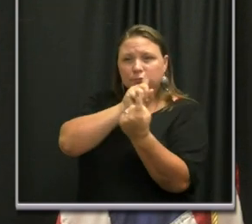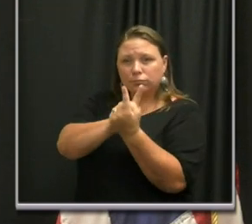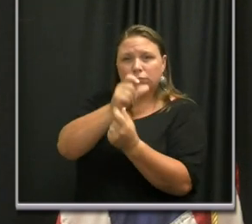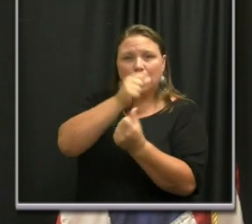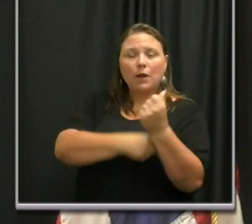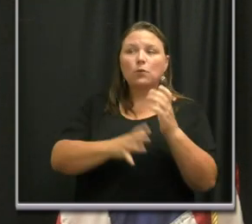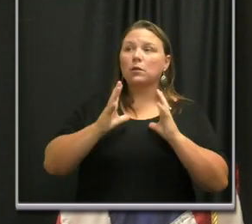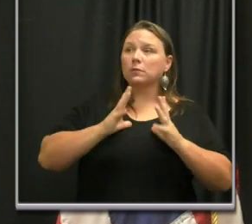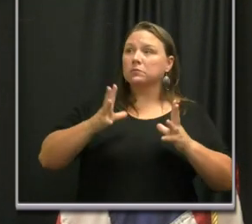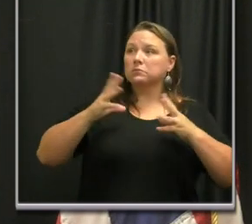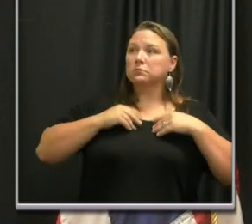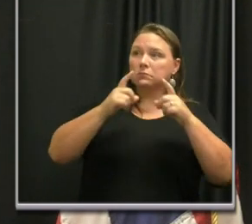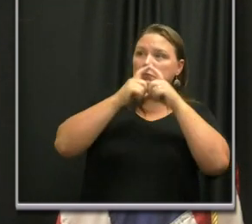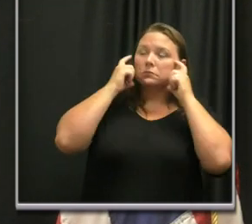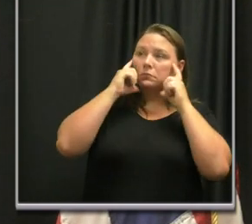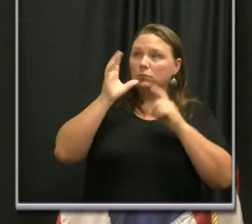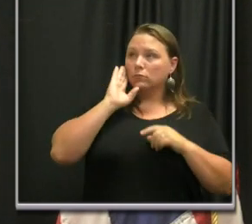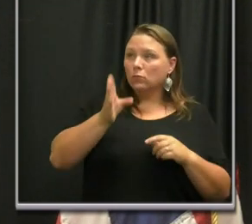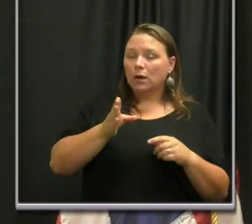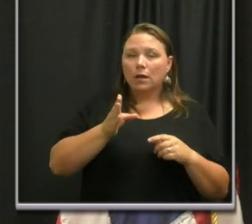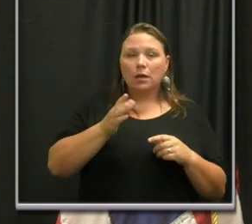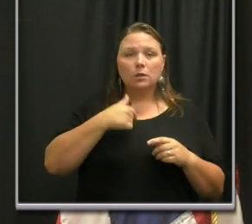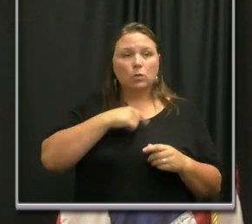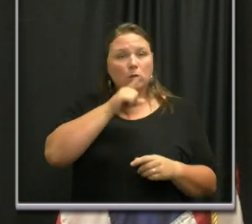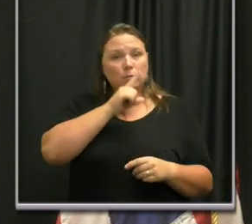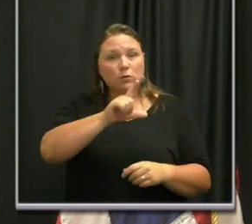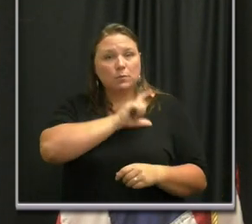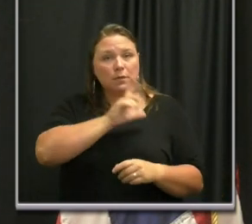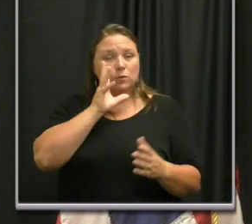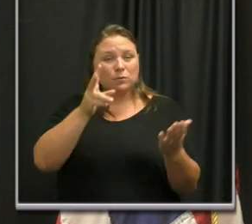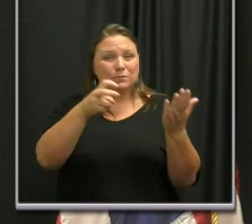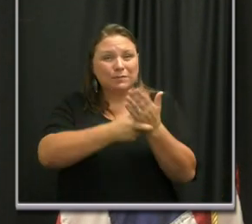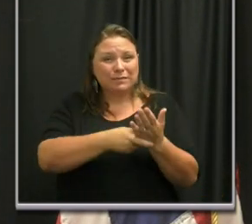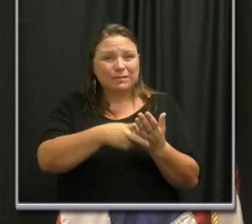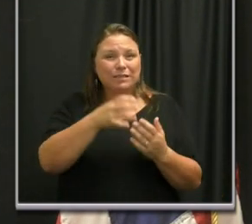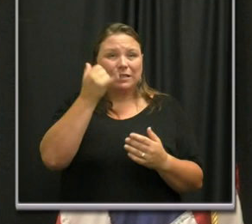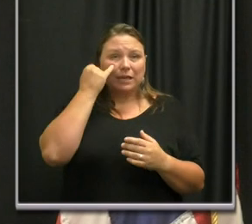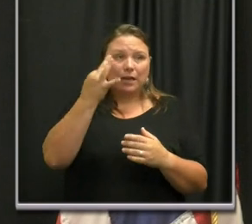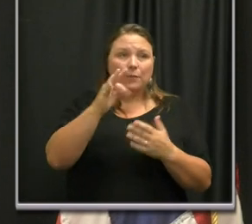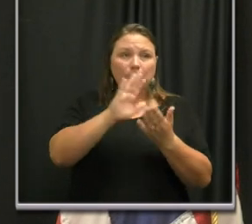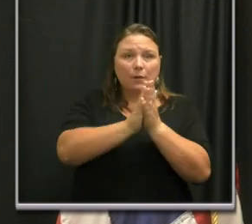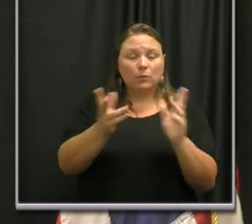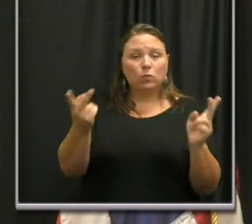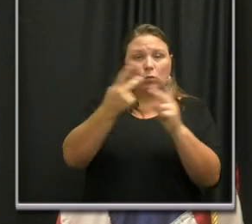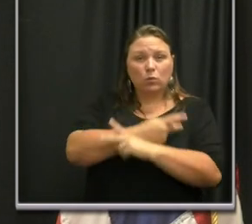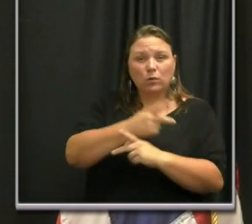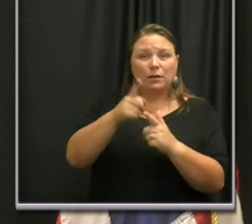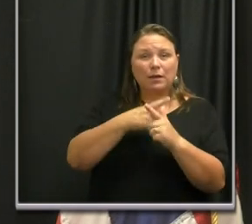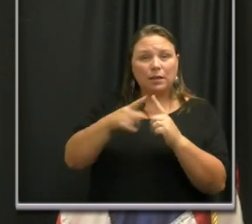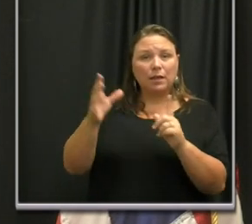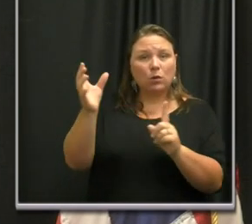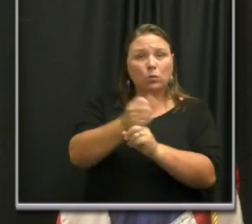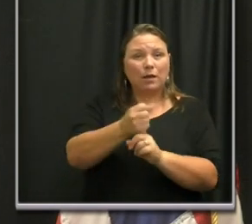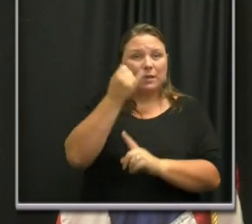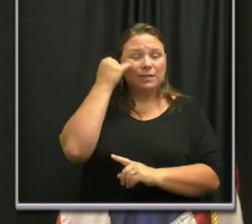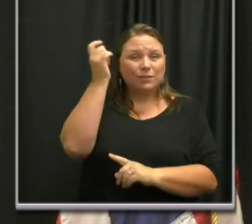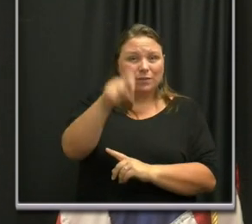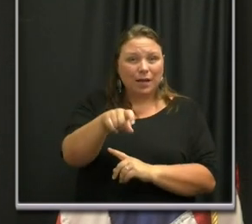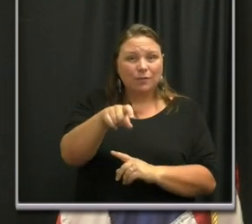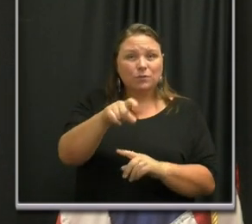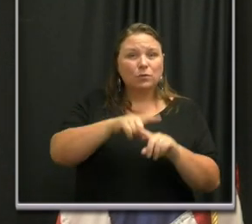compliant. And so I'm sure the police would write citations. And if things escalate from there, would arrest someone if needed.